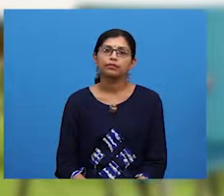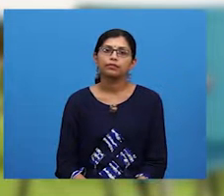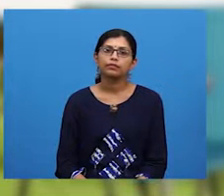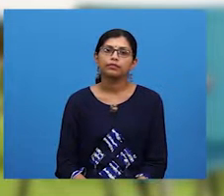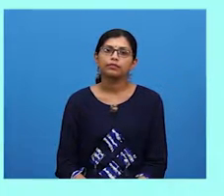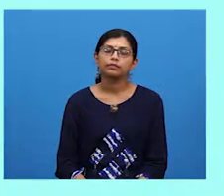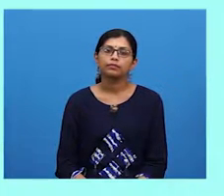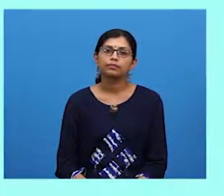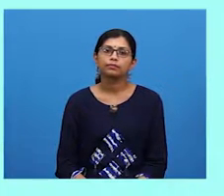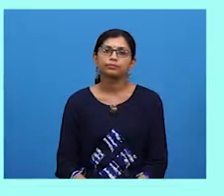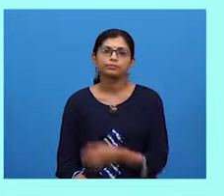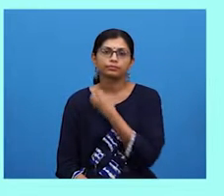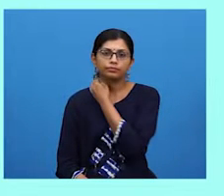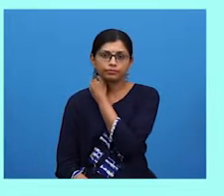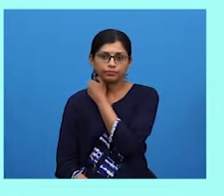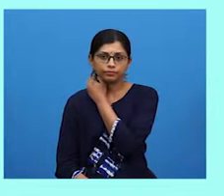read this.